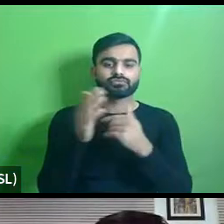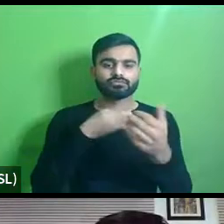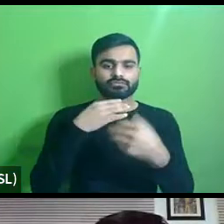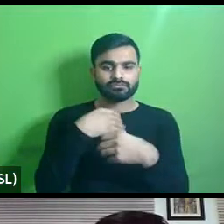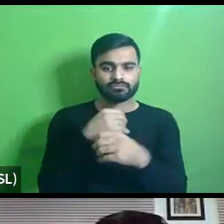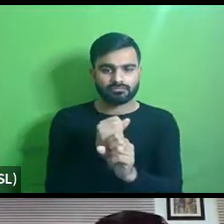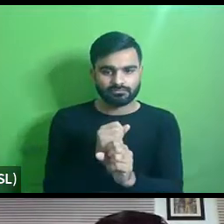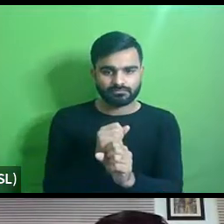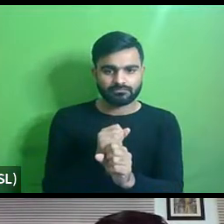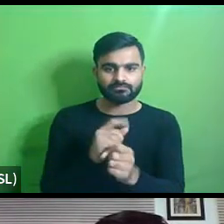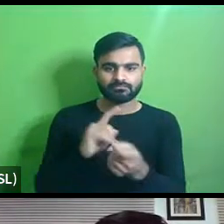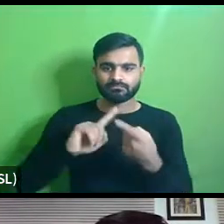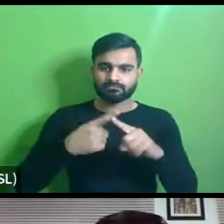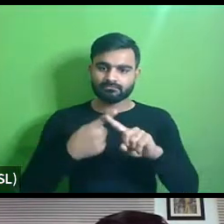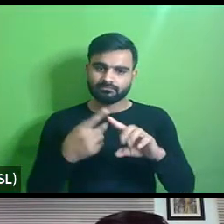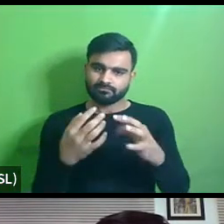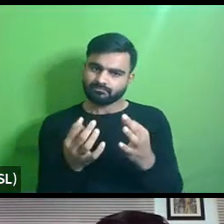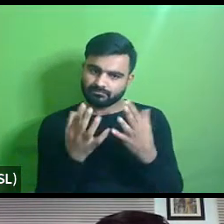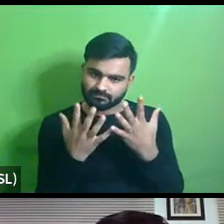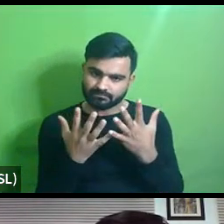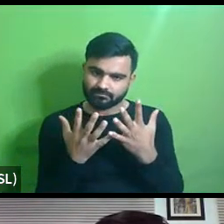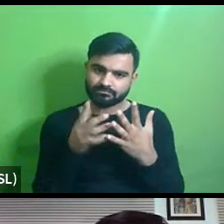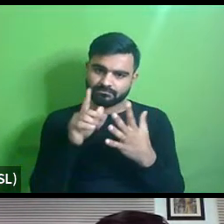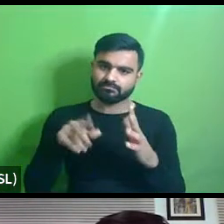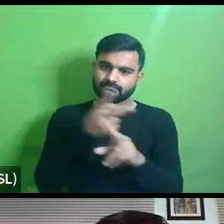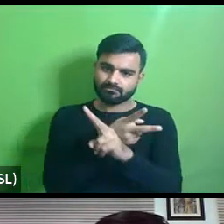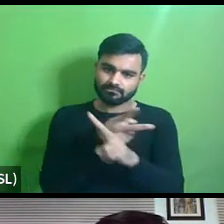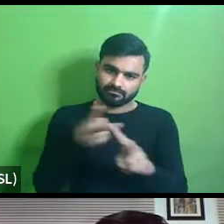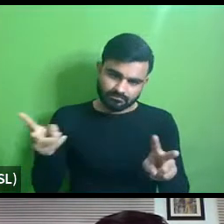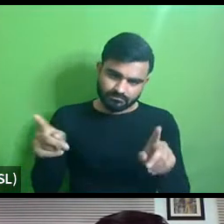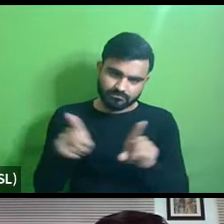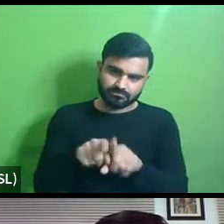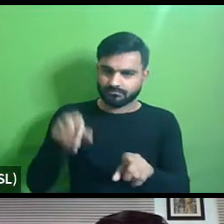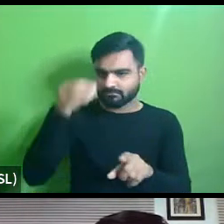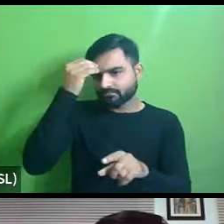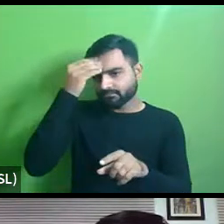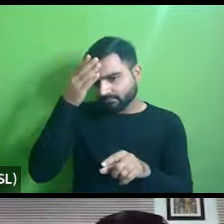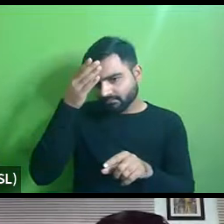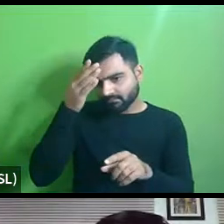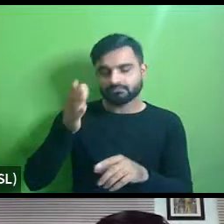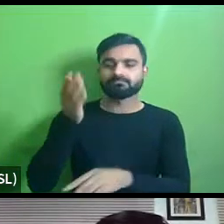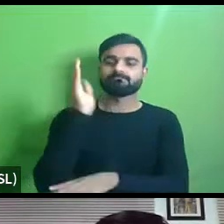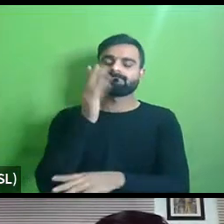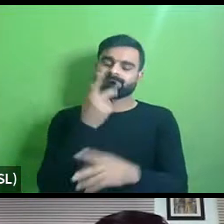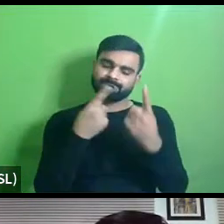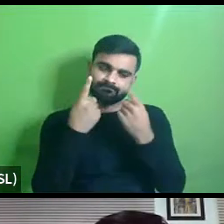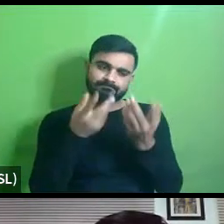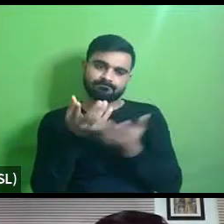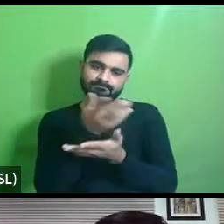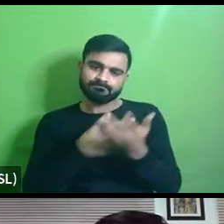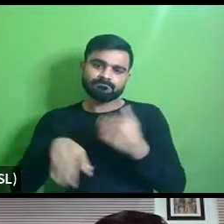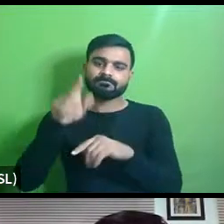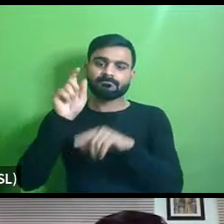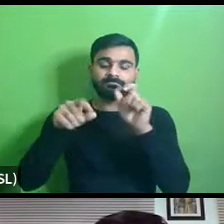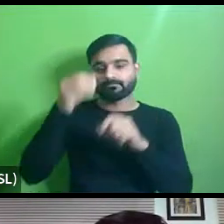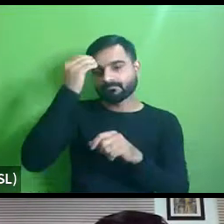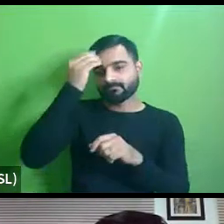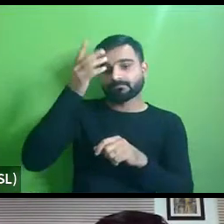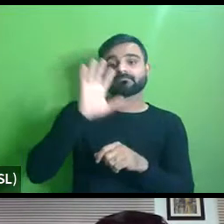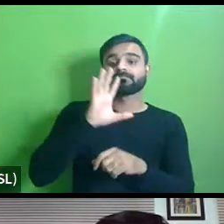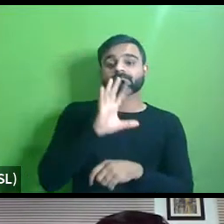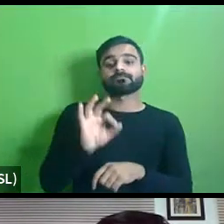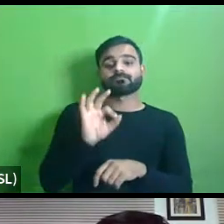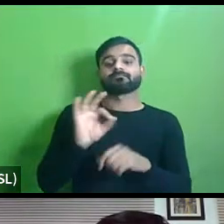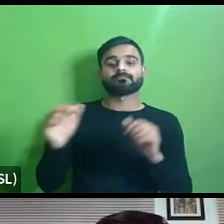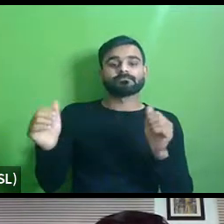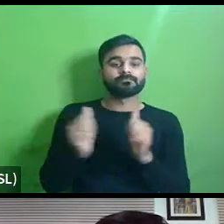expertise you know uh having the kind of right awareness and orientation uh public awareness of course would come later